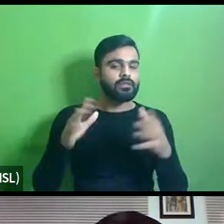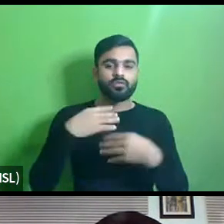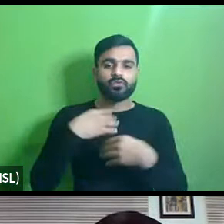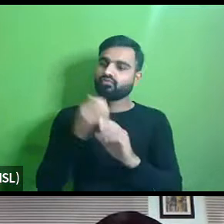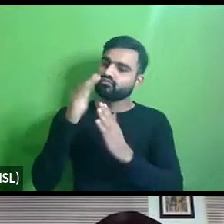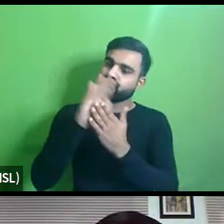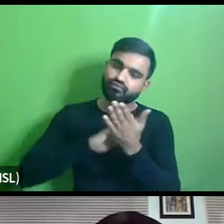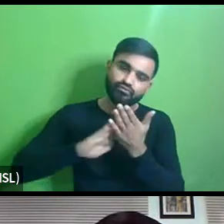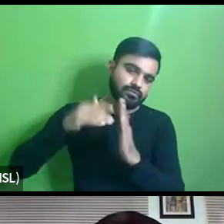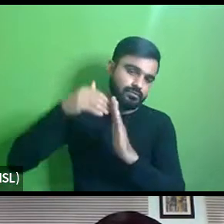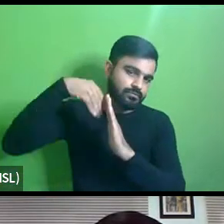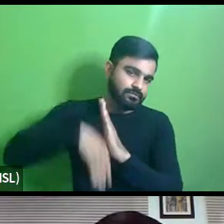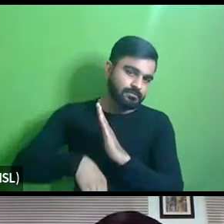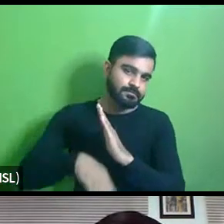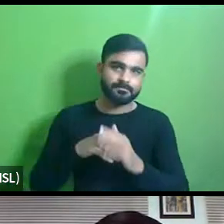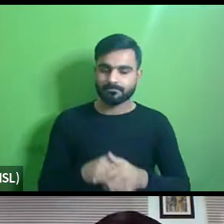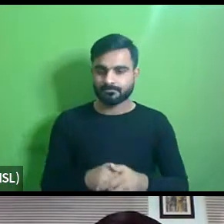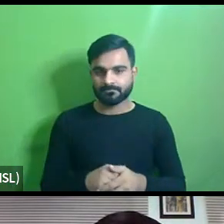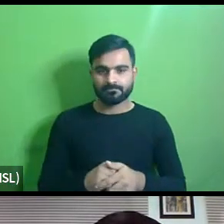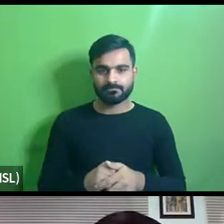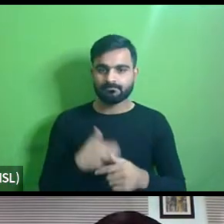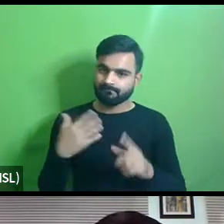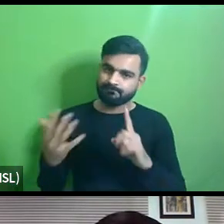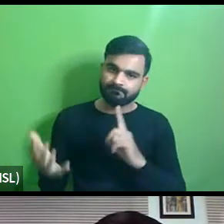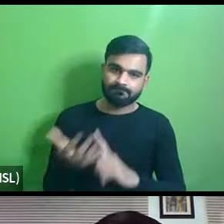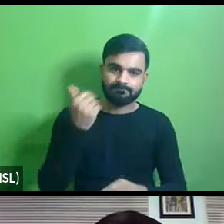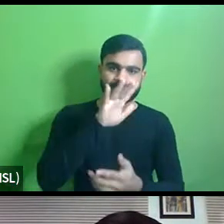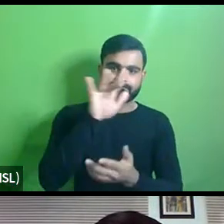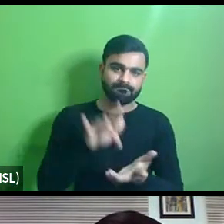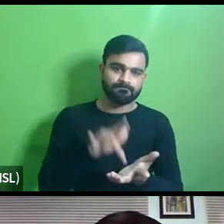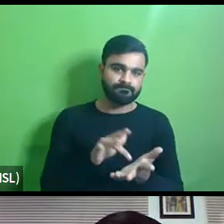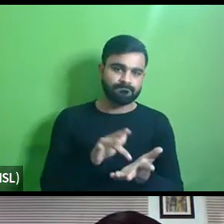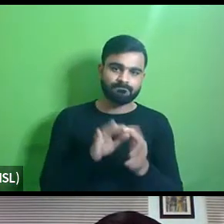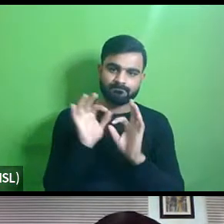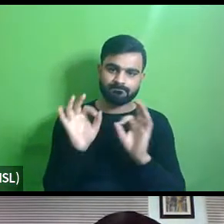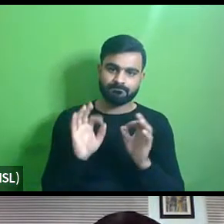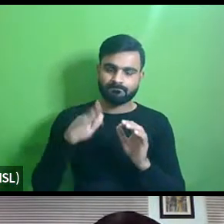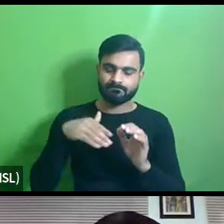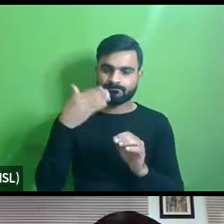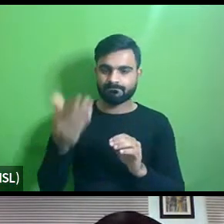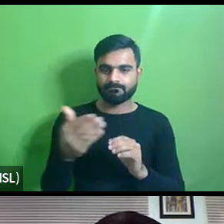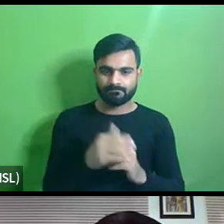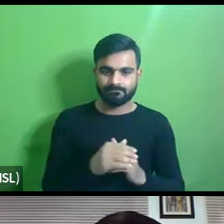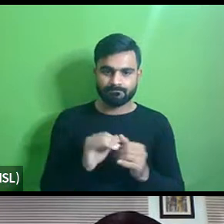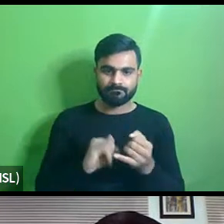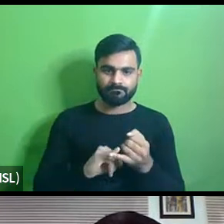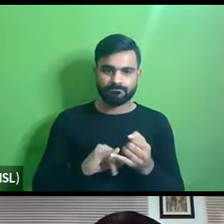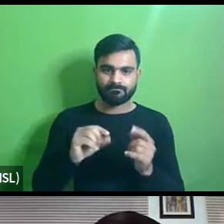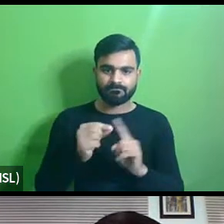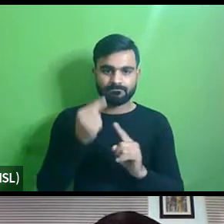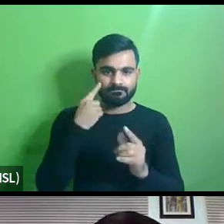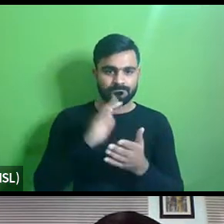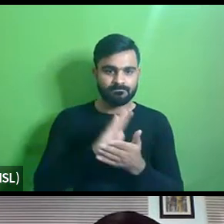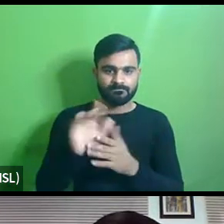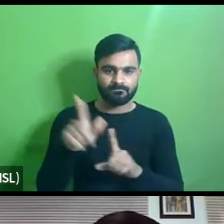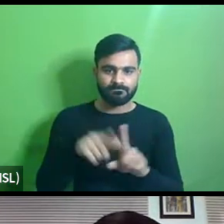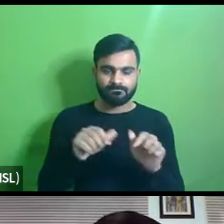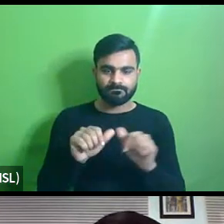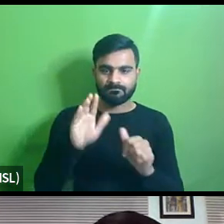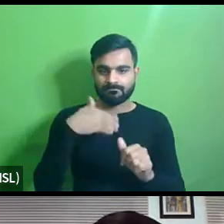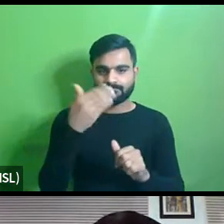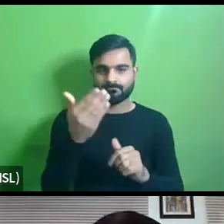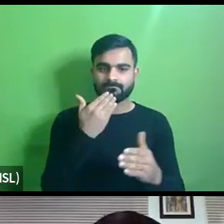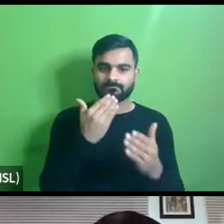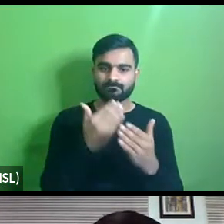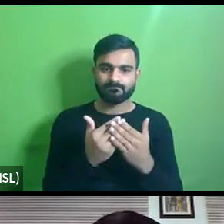we are not going to uh be able to achieve scale uh over to you sophia thank you